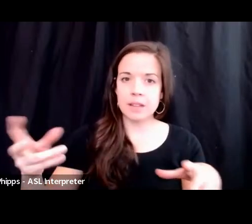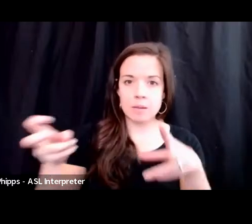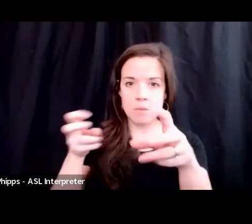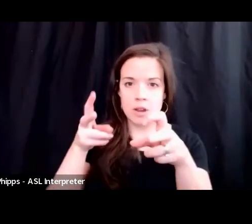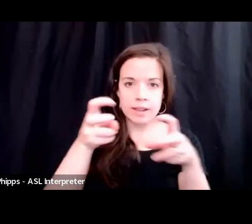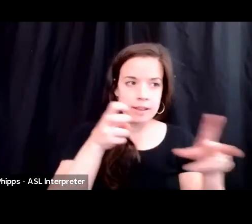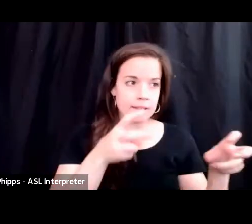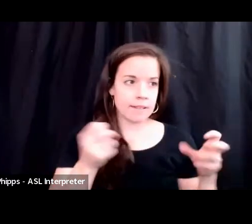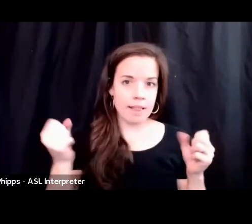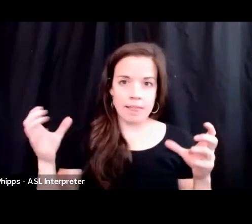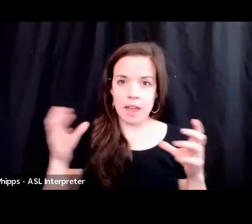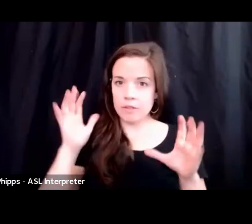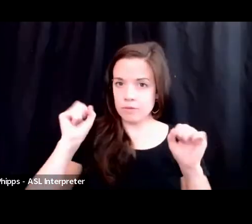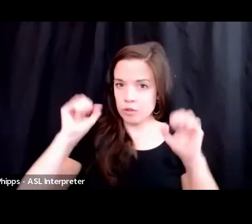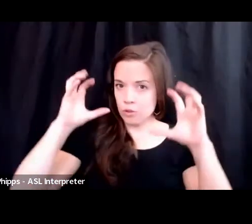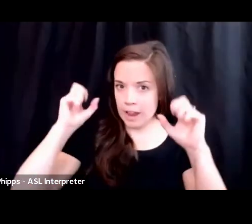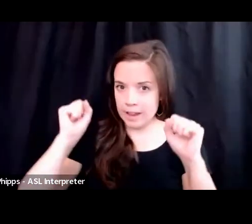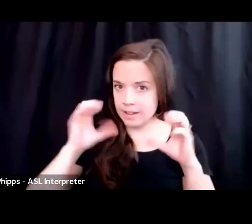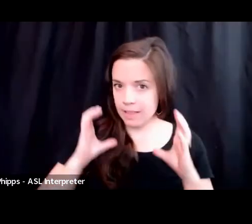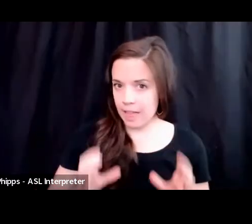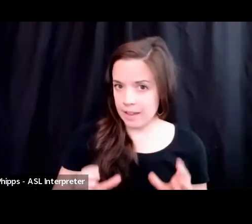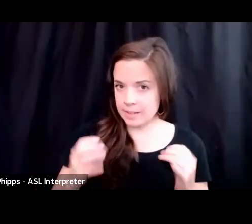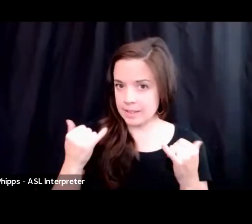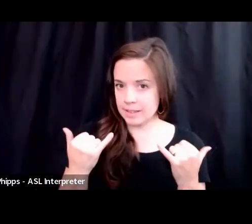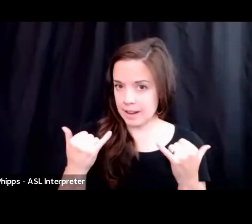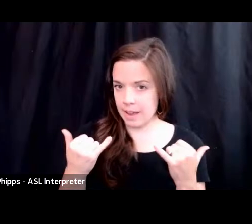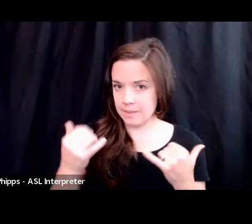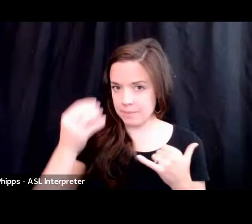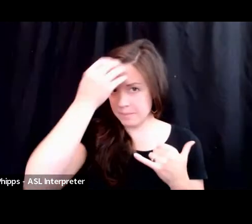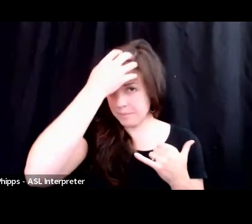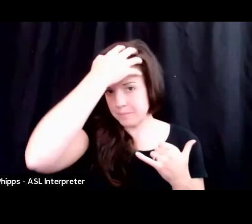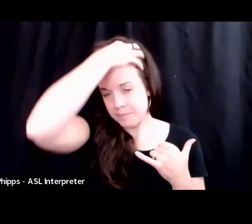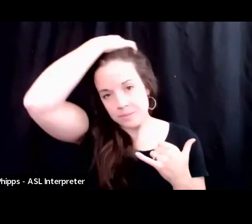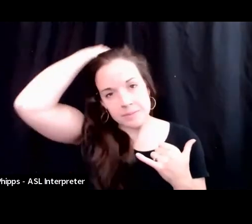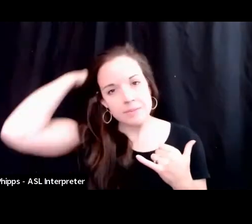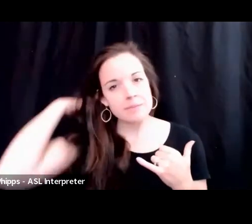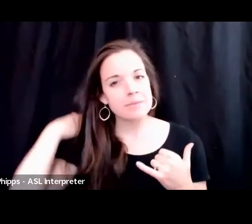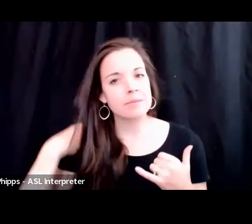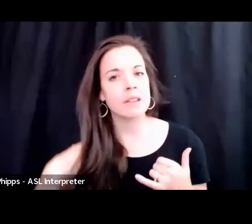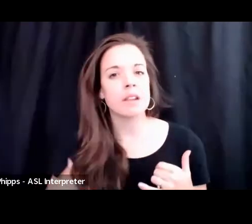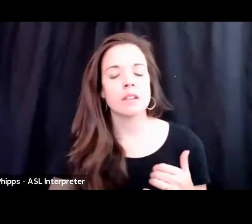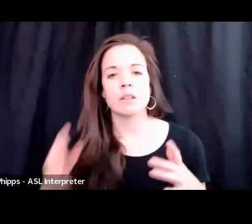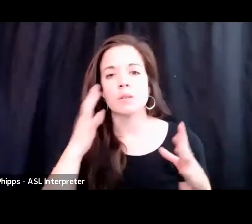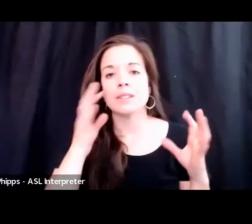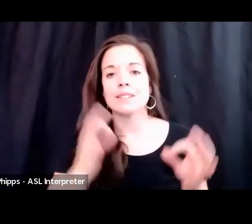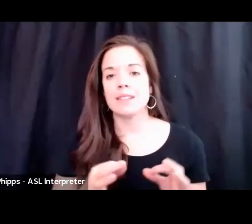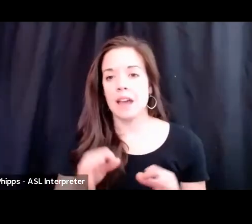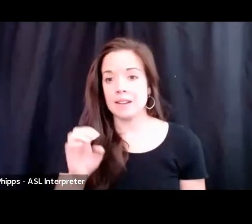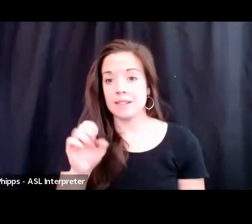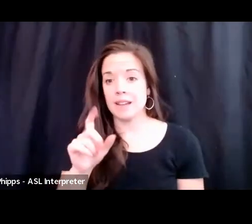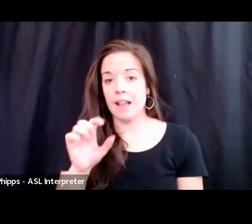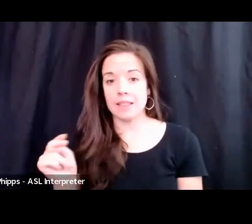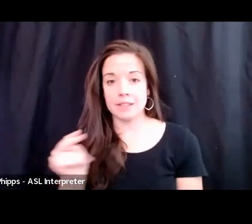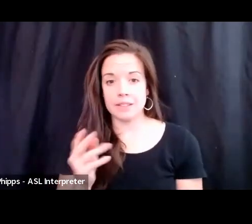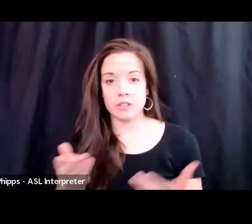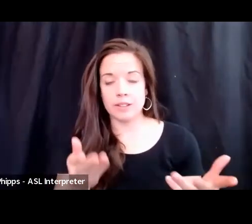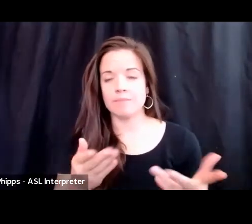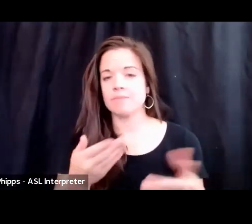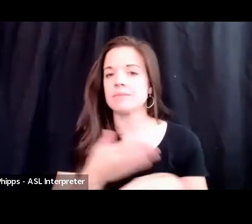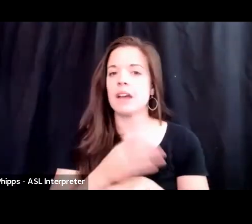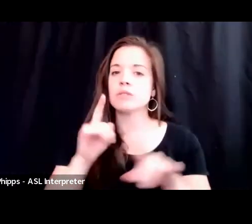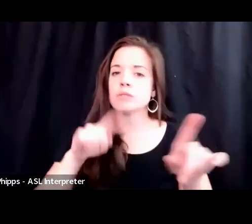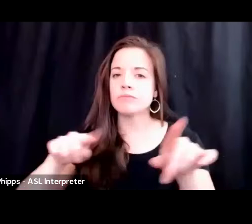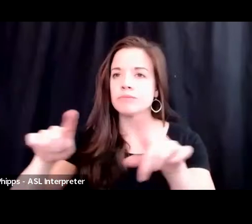clients that I have today. So what we decided to do is Ellen suggested is after going to a few firms,